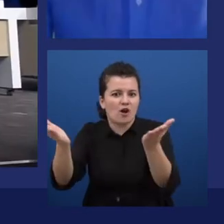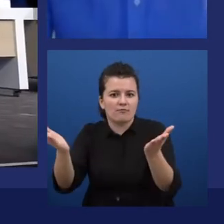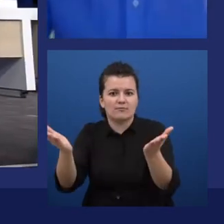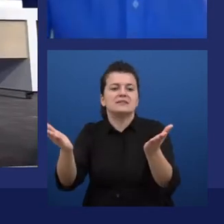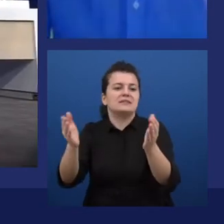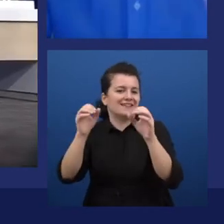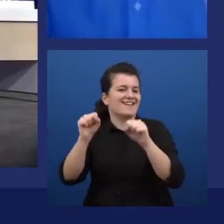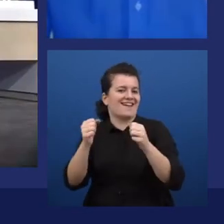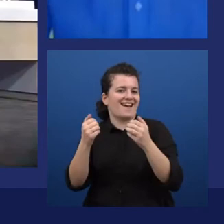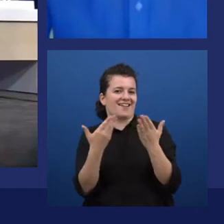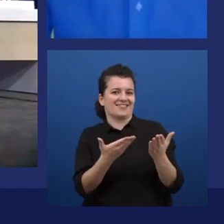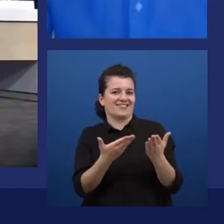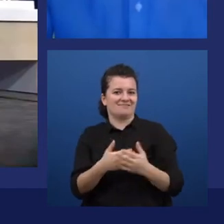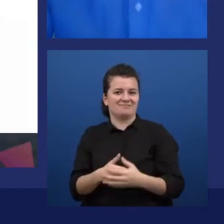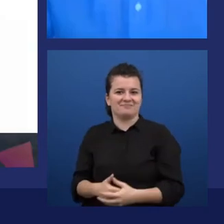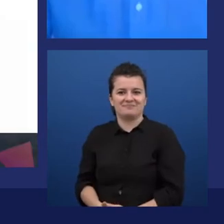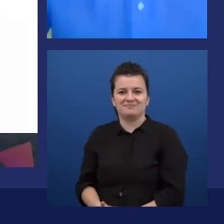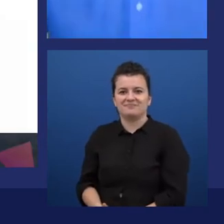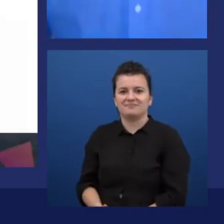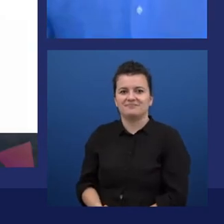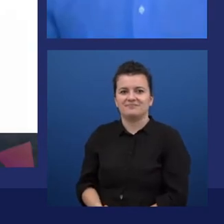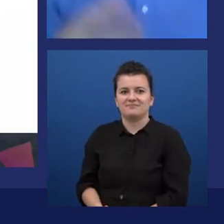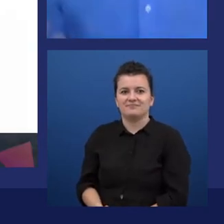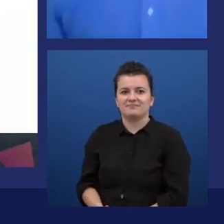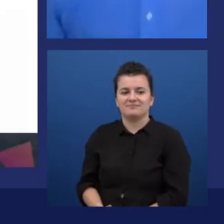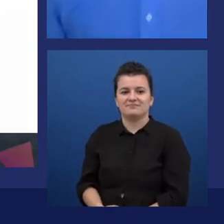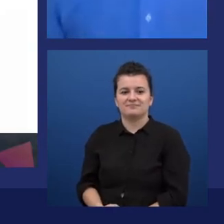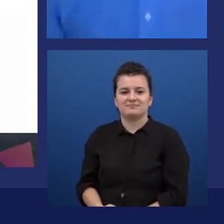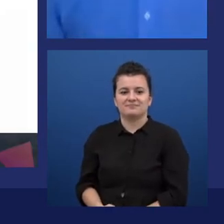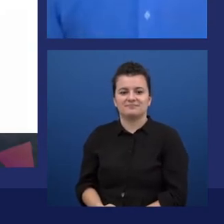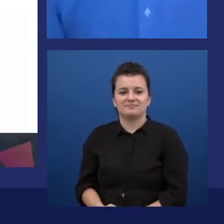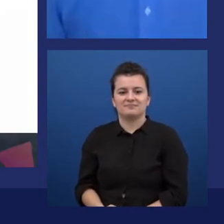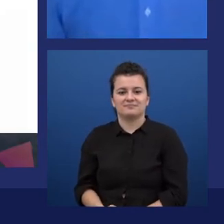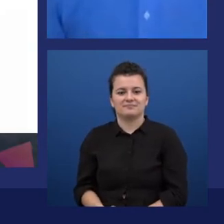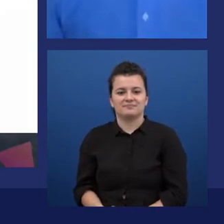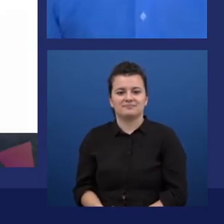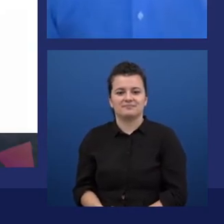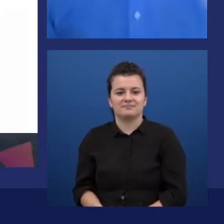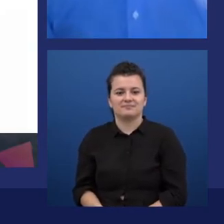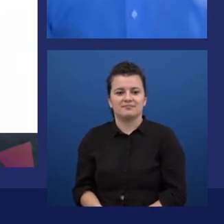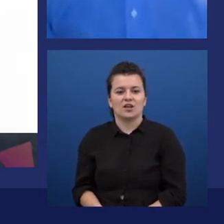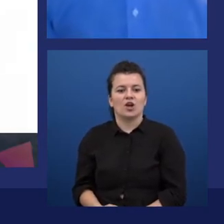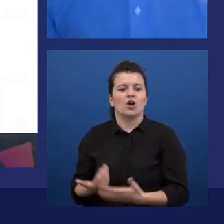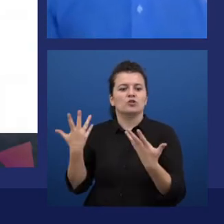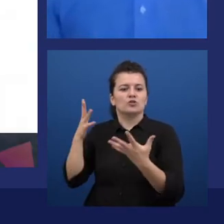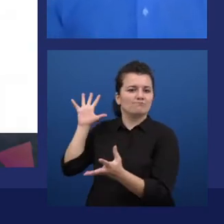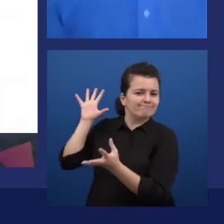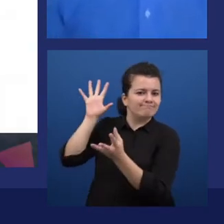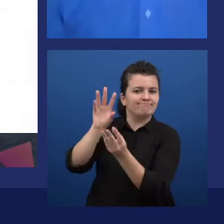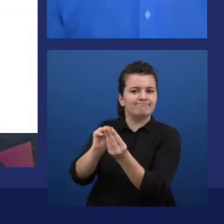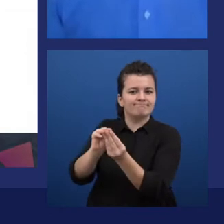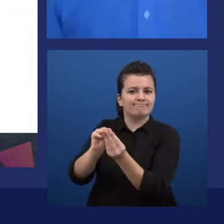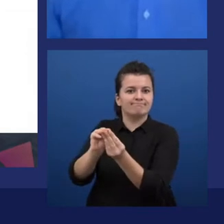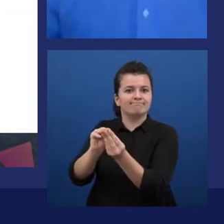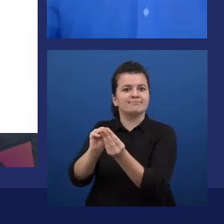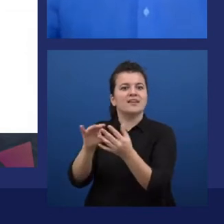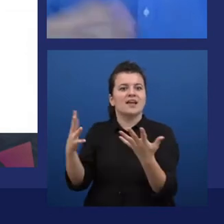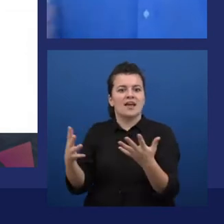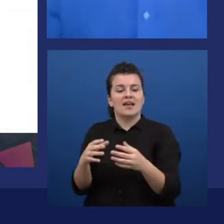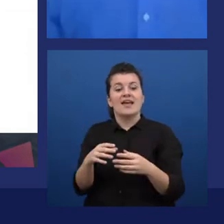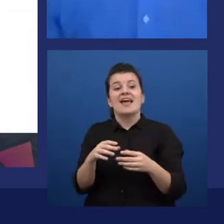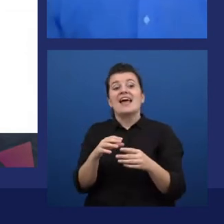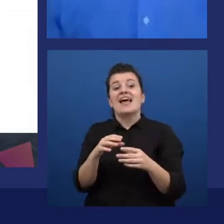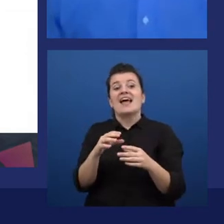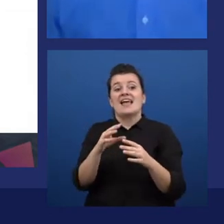So, oh, too much. In summary, case you were wondering, this text-to-speech is able to